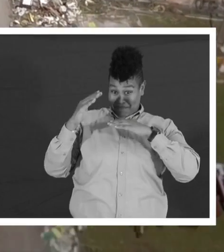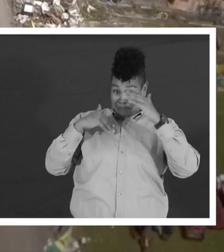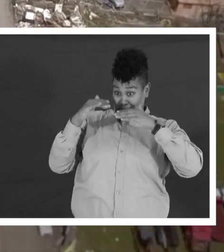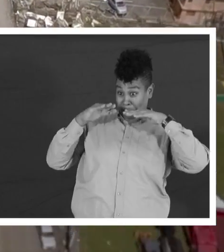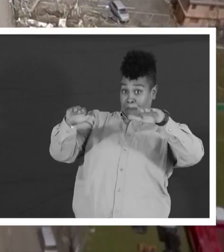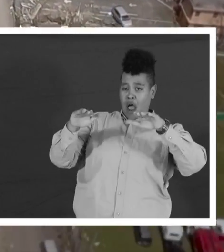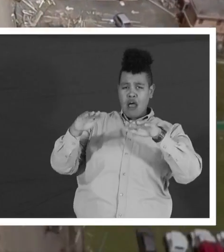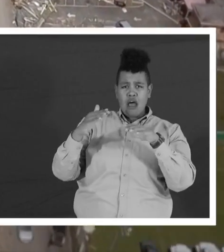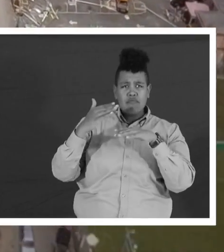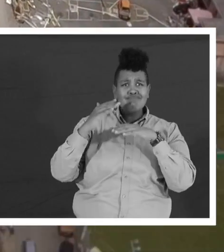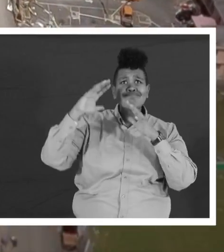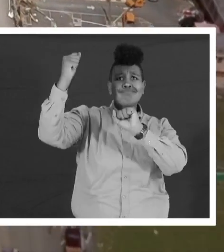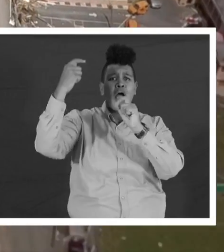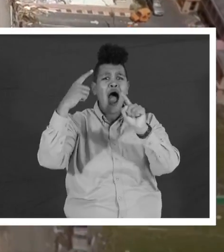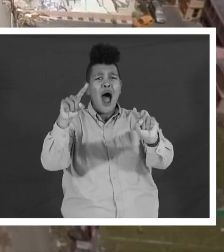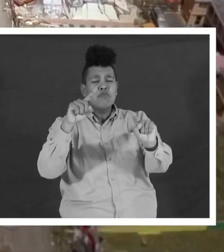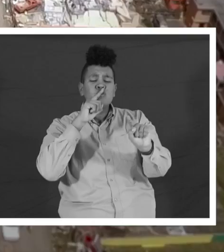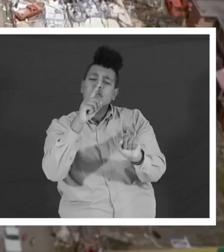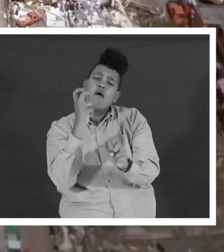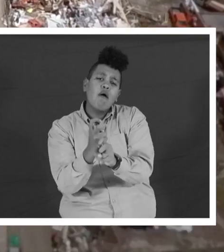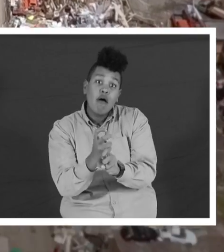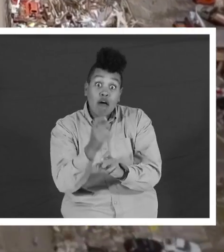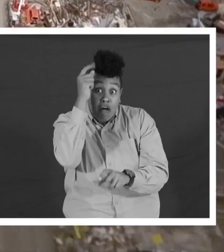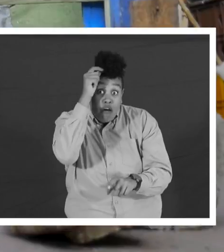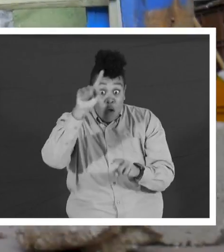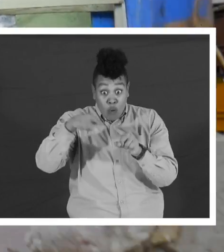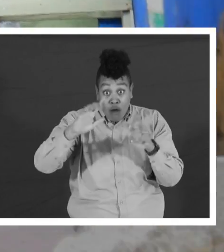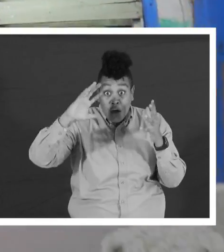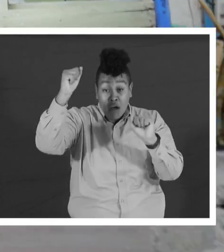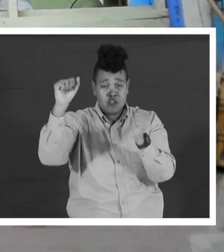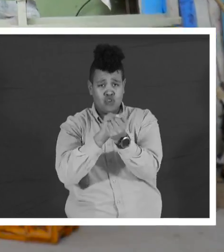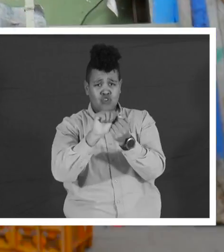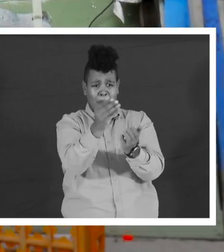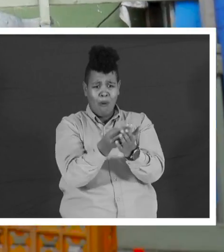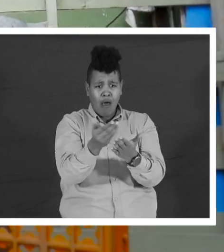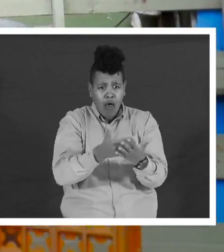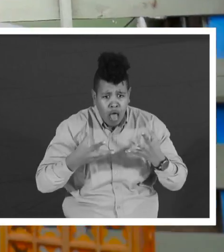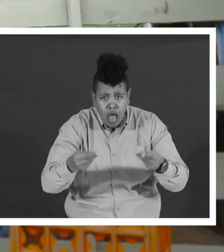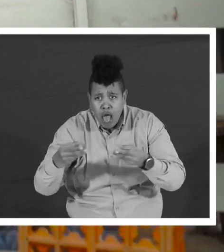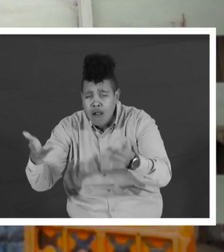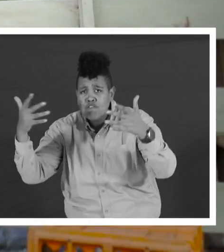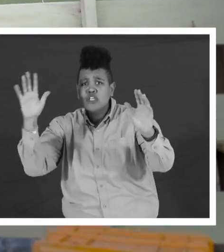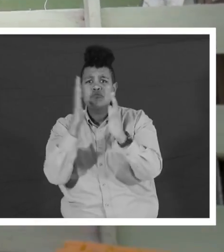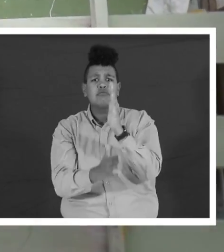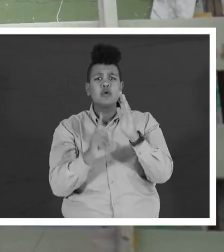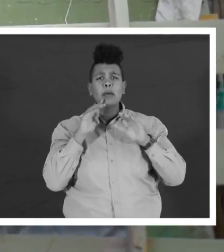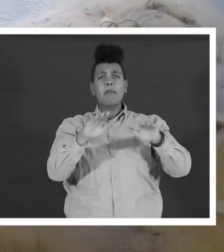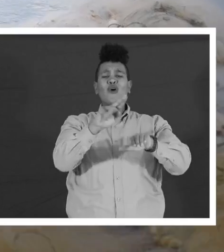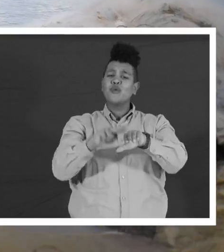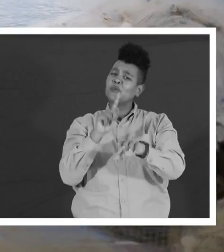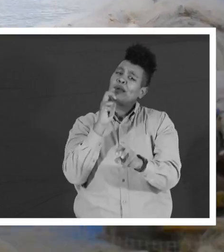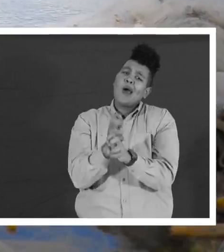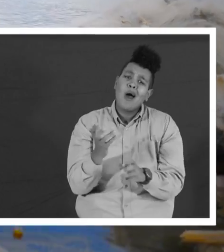Rebuilding after natural disasters is always difficult. But when that disaster destroys your income, bouncing back is